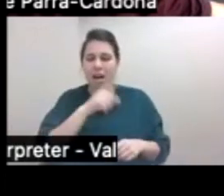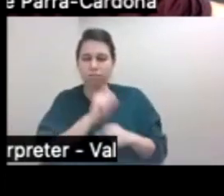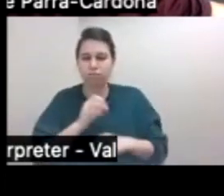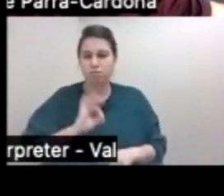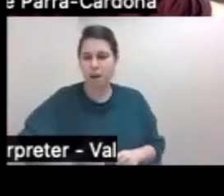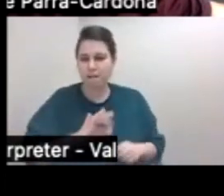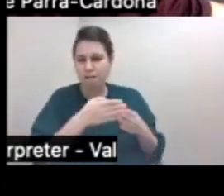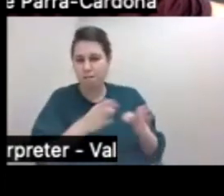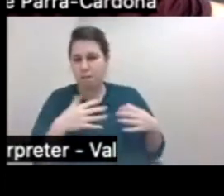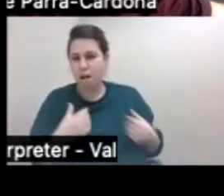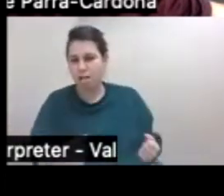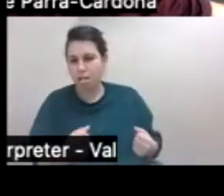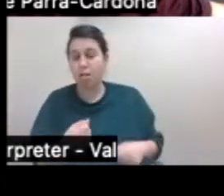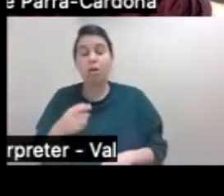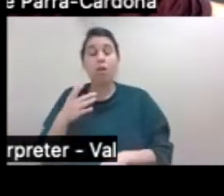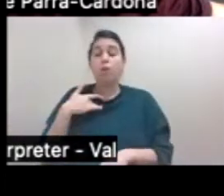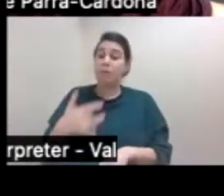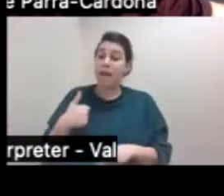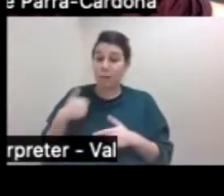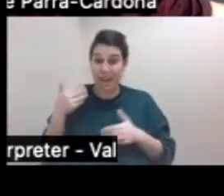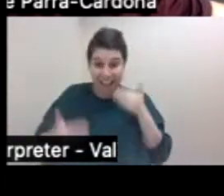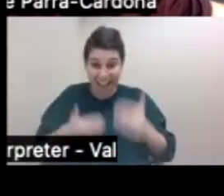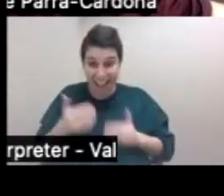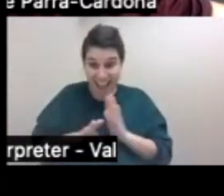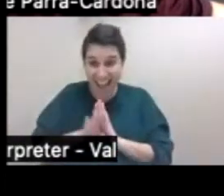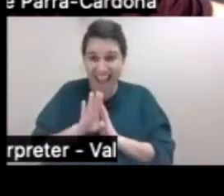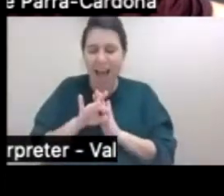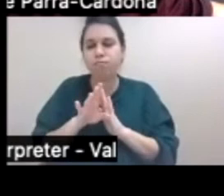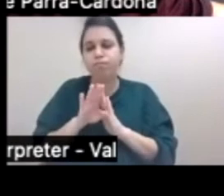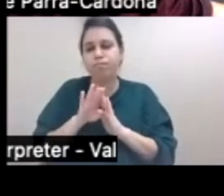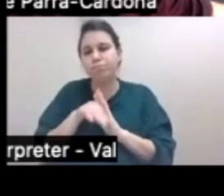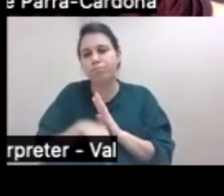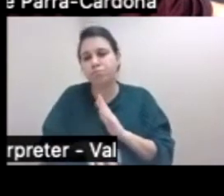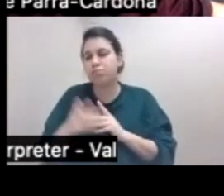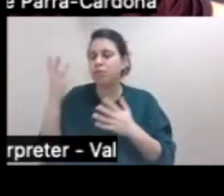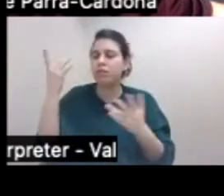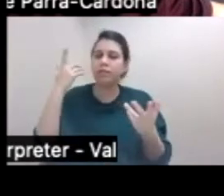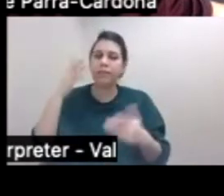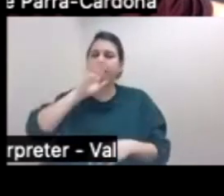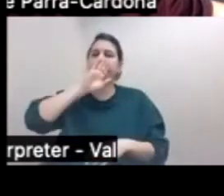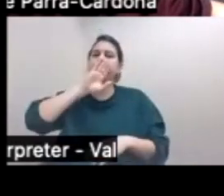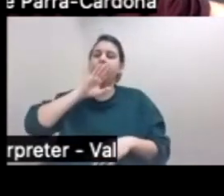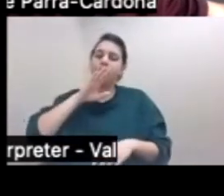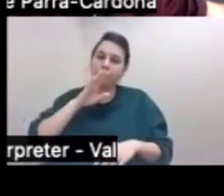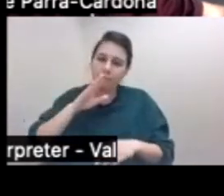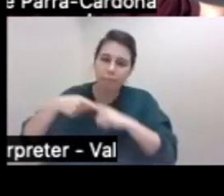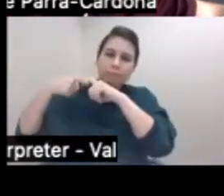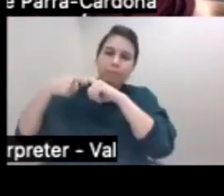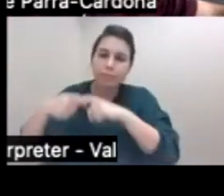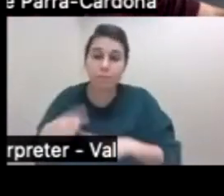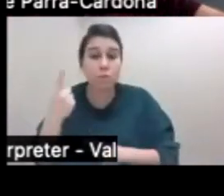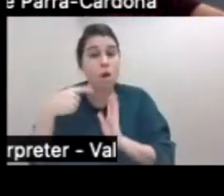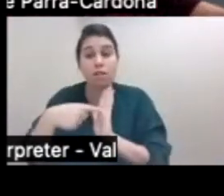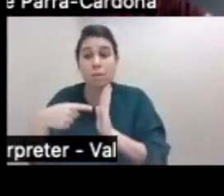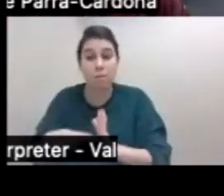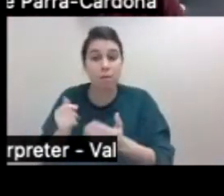amazing traction, we always experience this. We experience something making us stop. And an example of that